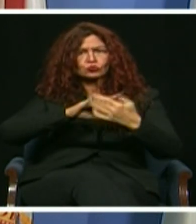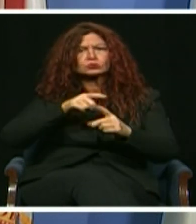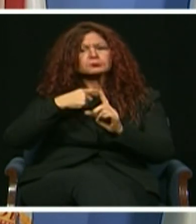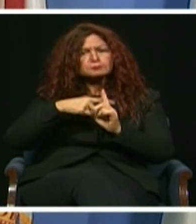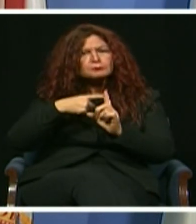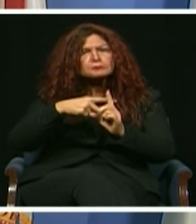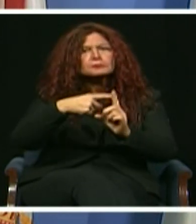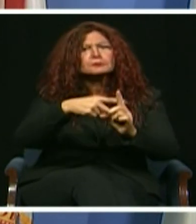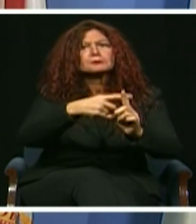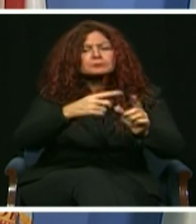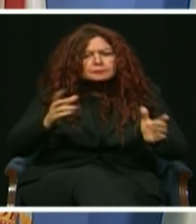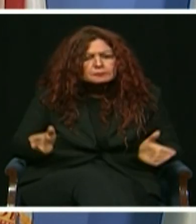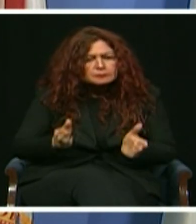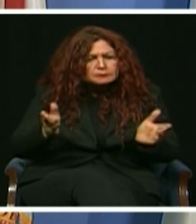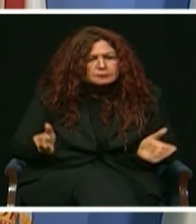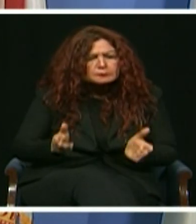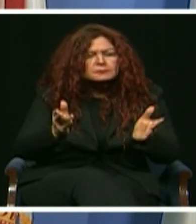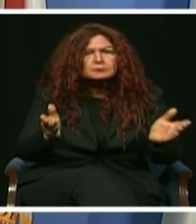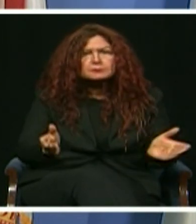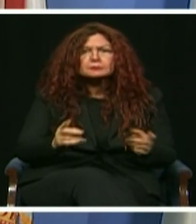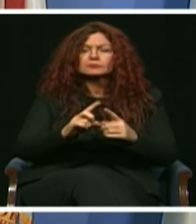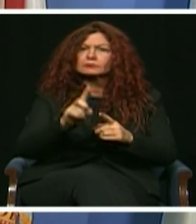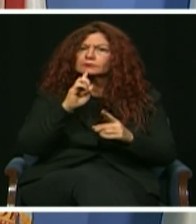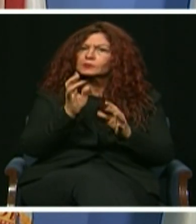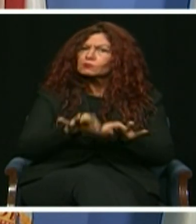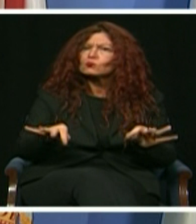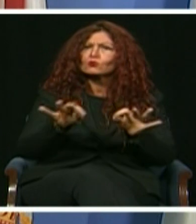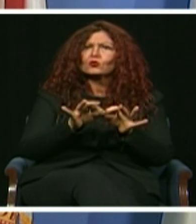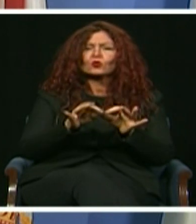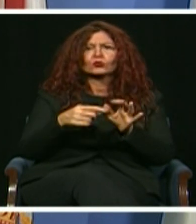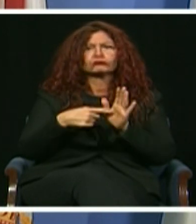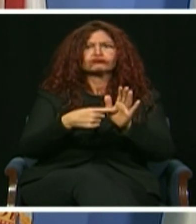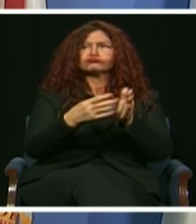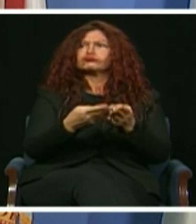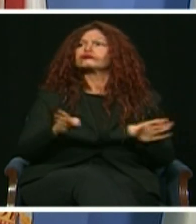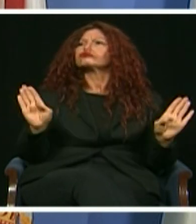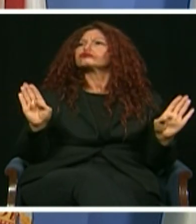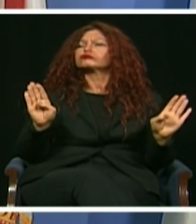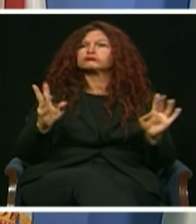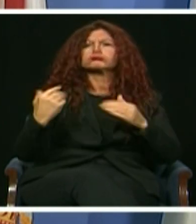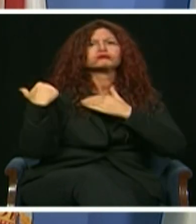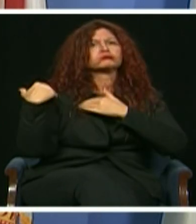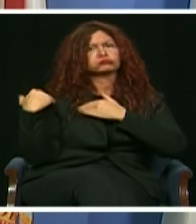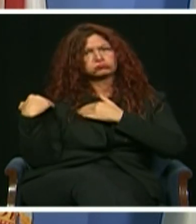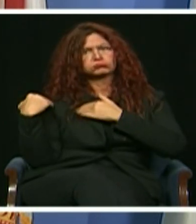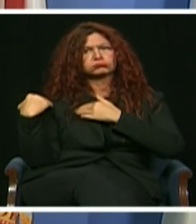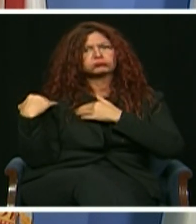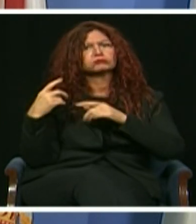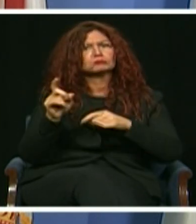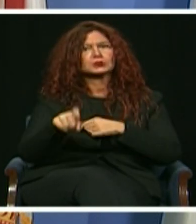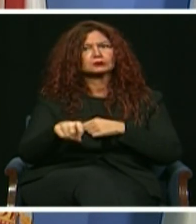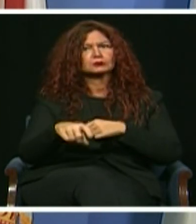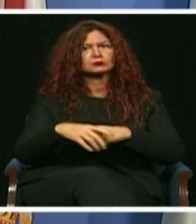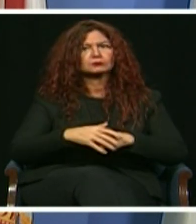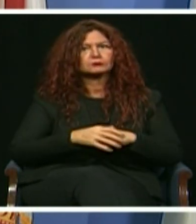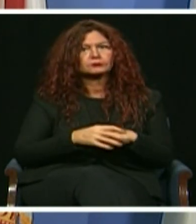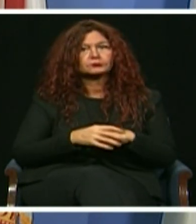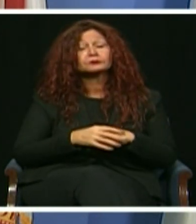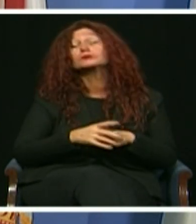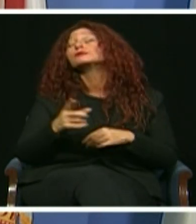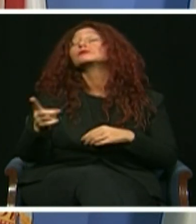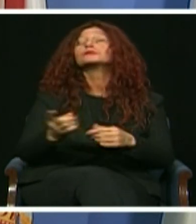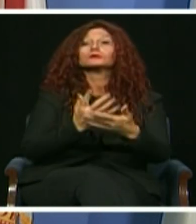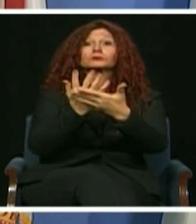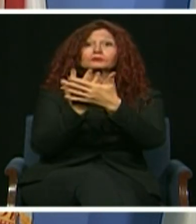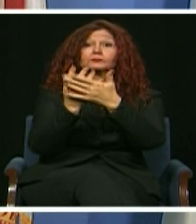enforcement and to promote accountability and transparency through the independent civilian panel. The Corrections Department